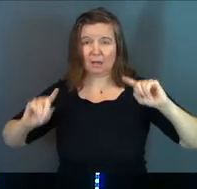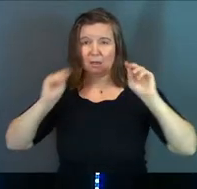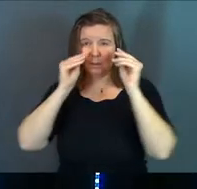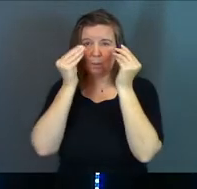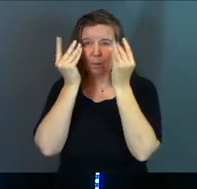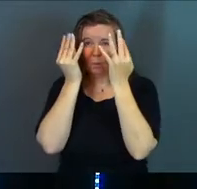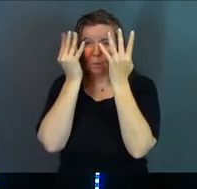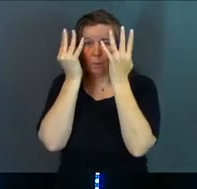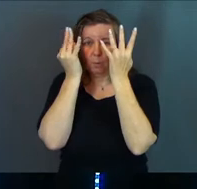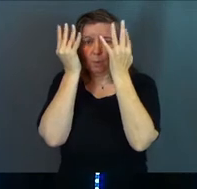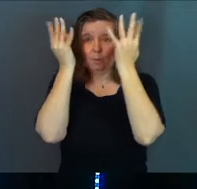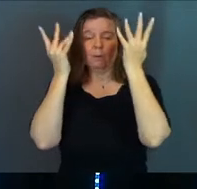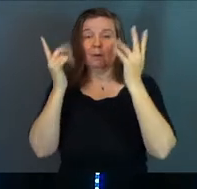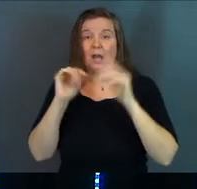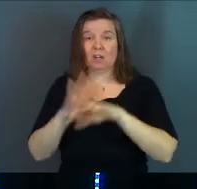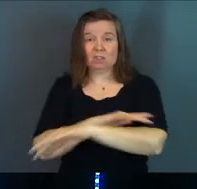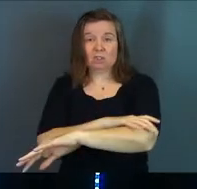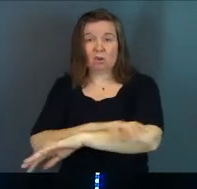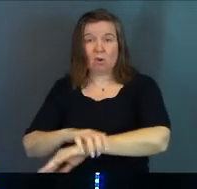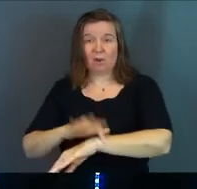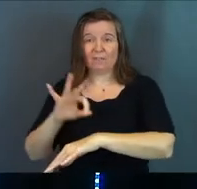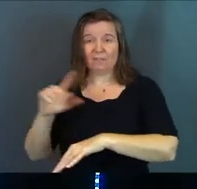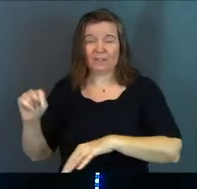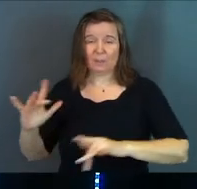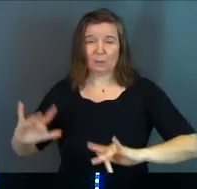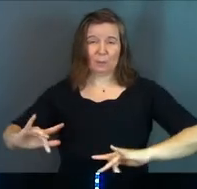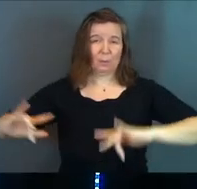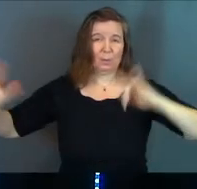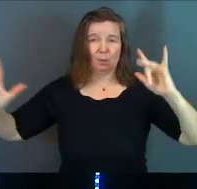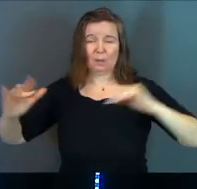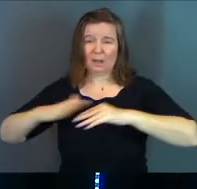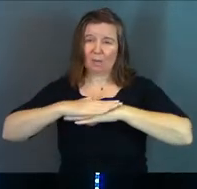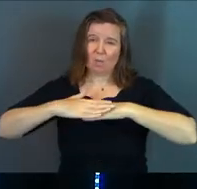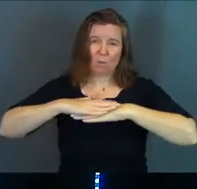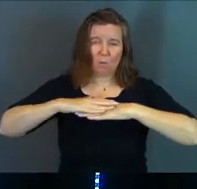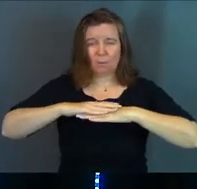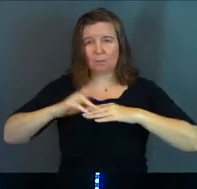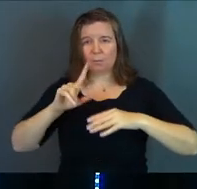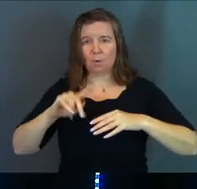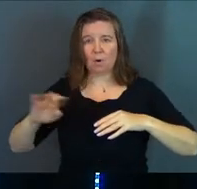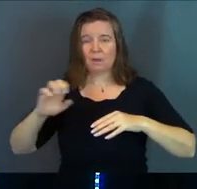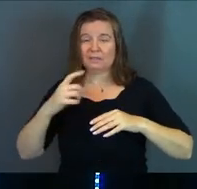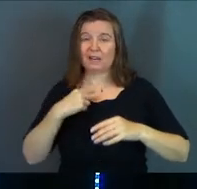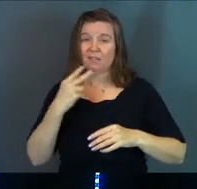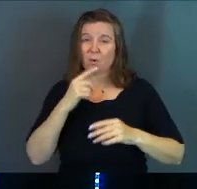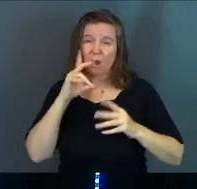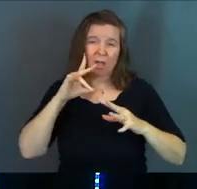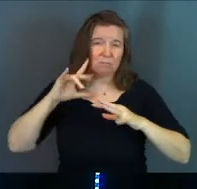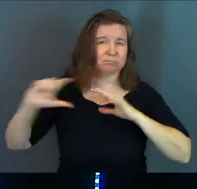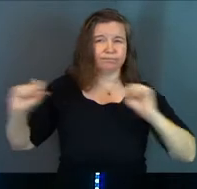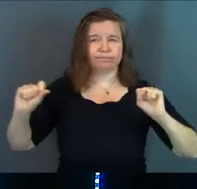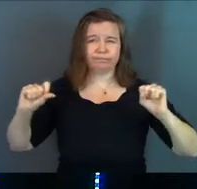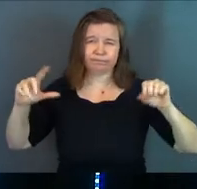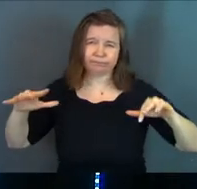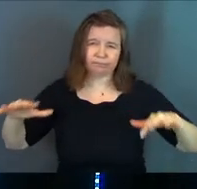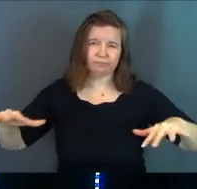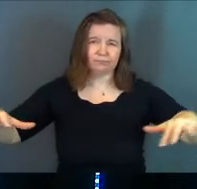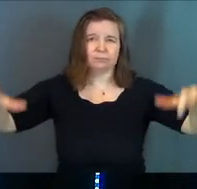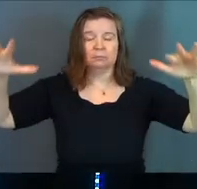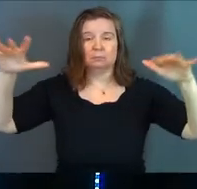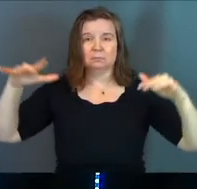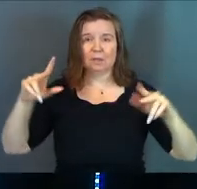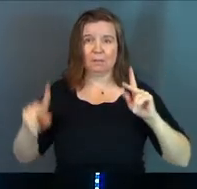flamed like torches and his arms and feet shone like polished bronze and his voice roared like a vast multitude